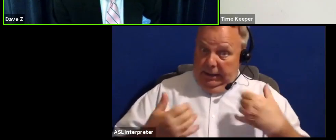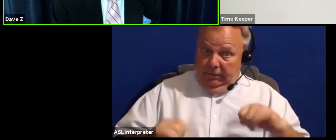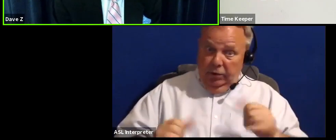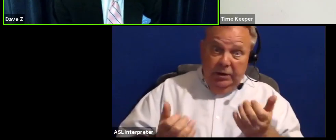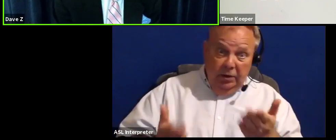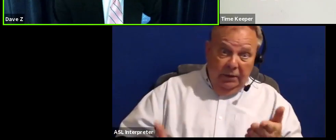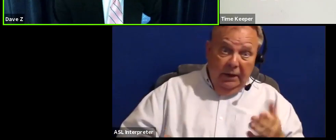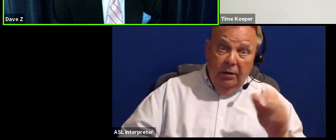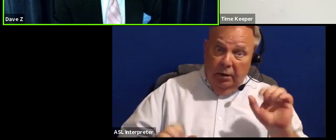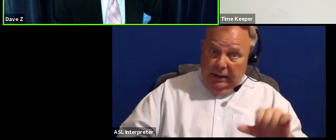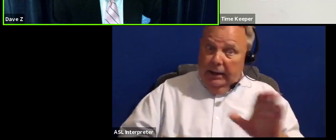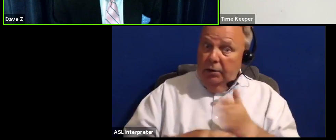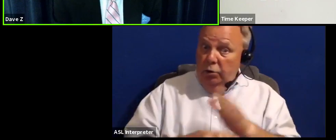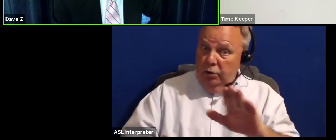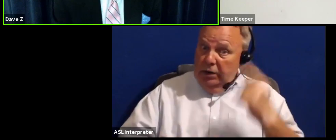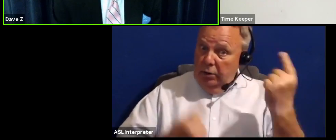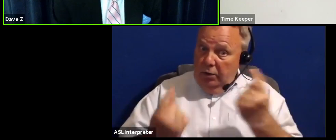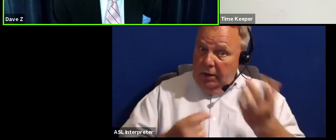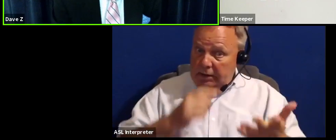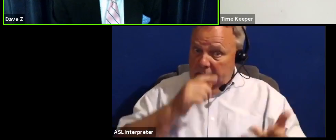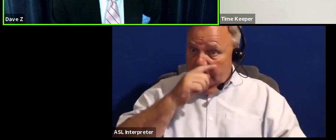sir, can you share your thoughts with us?